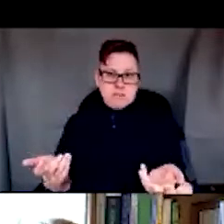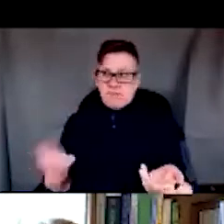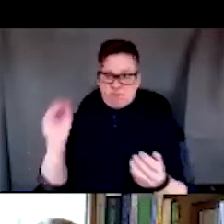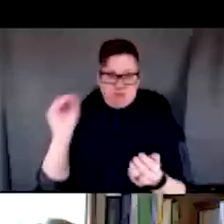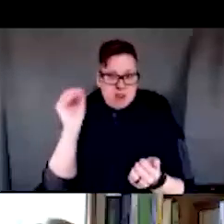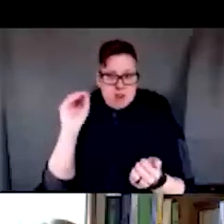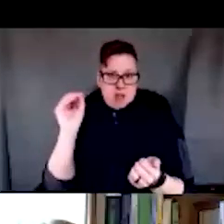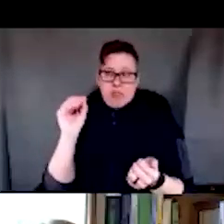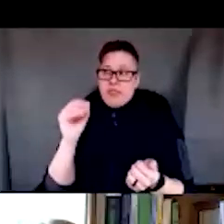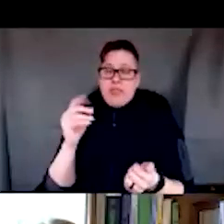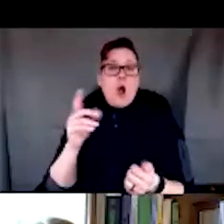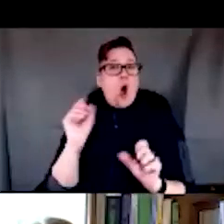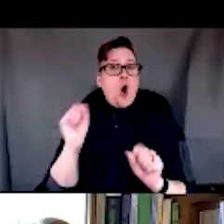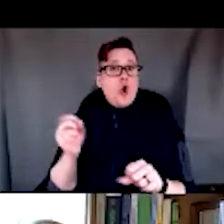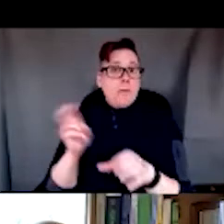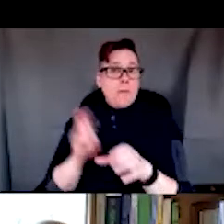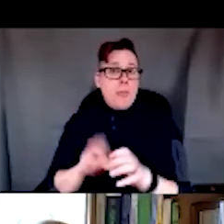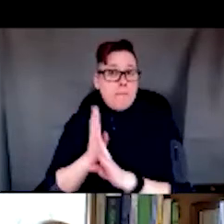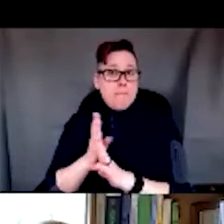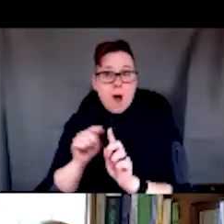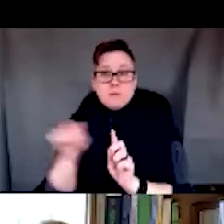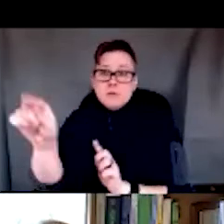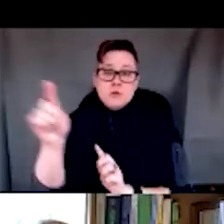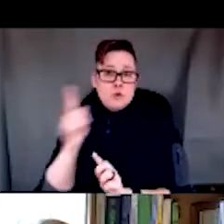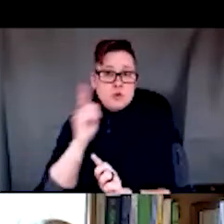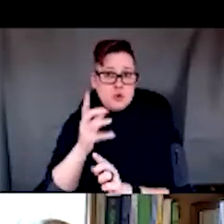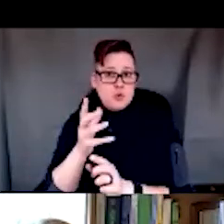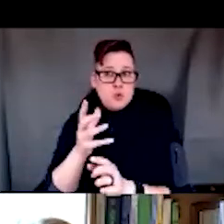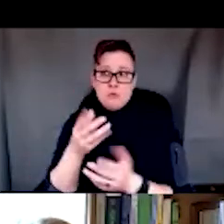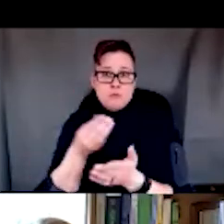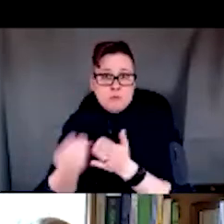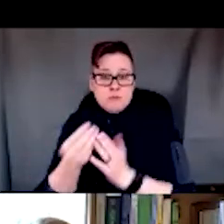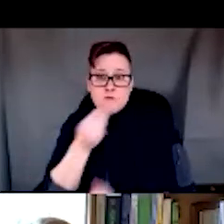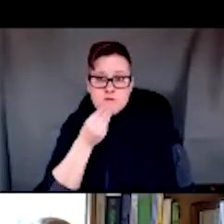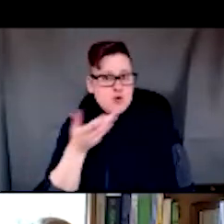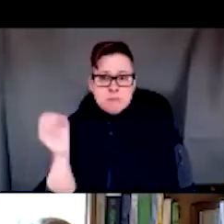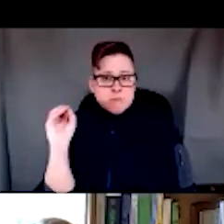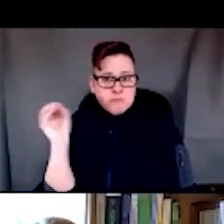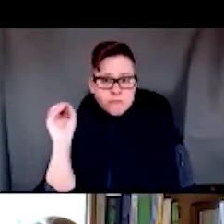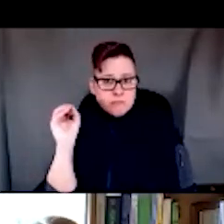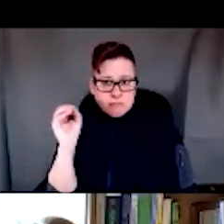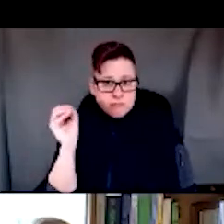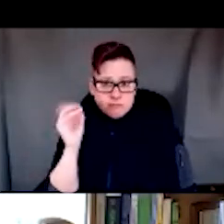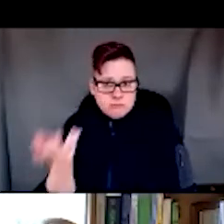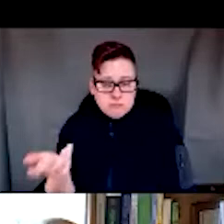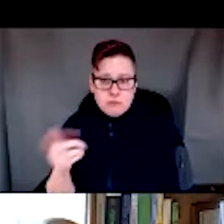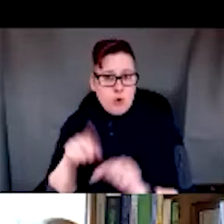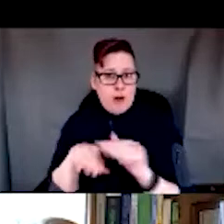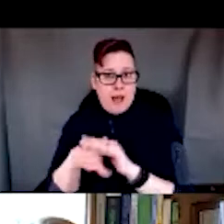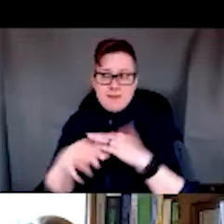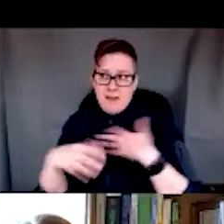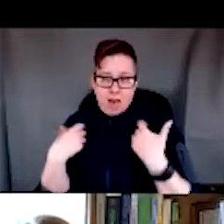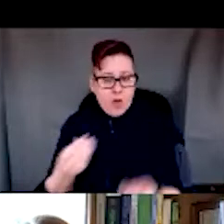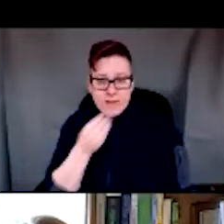nothing on public transportation to be able to get numbers of this community, you know, to having access to healthy